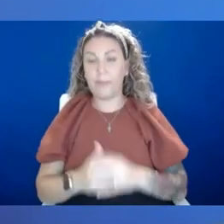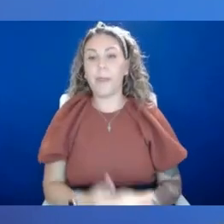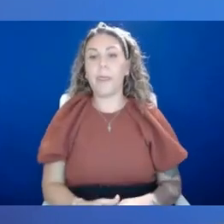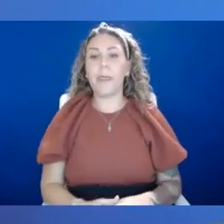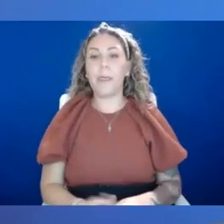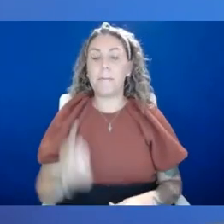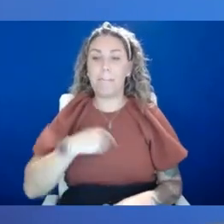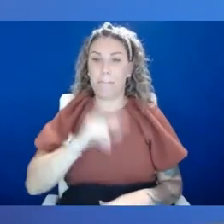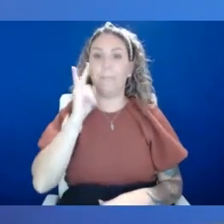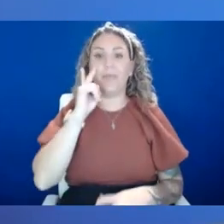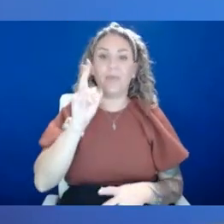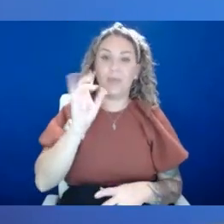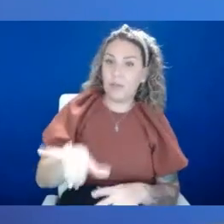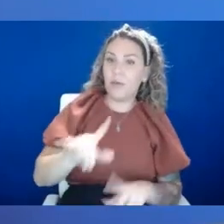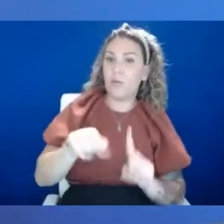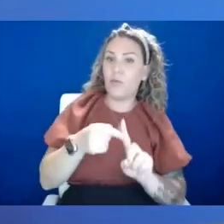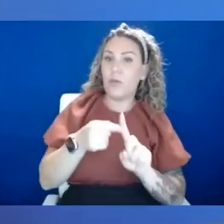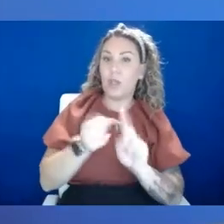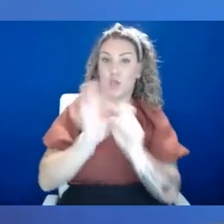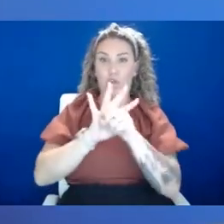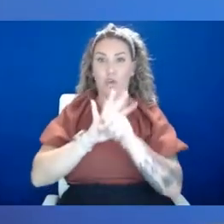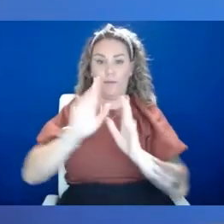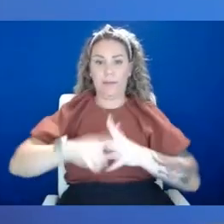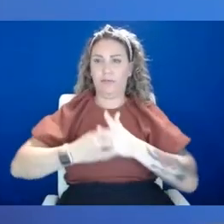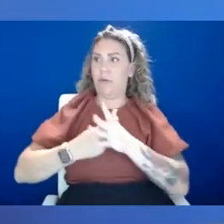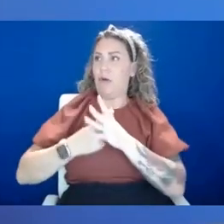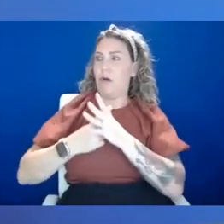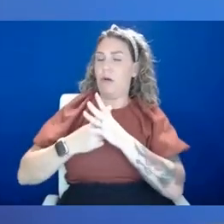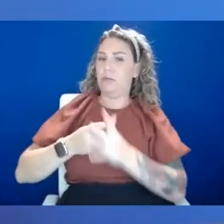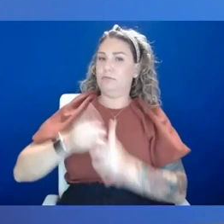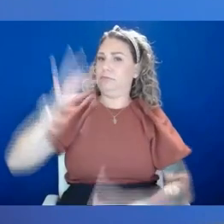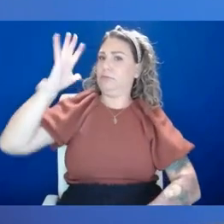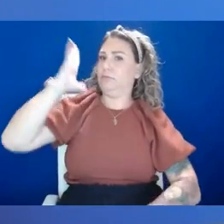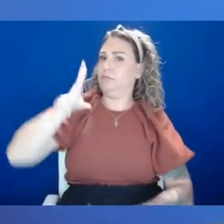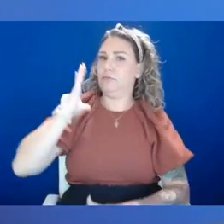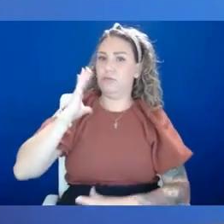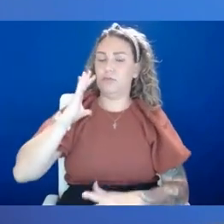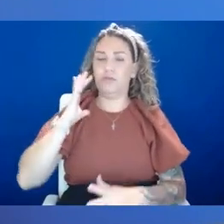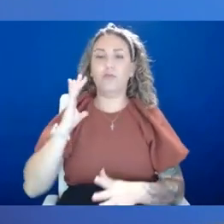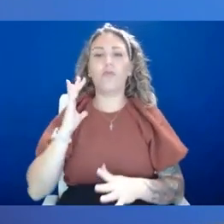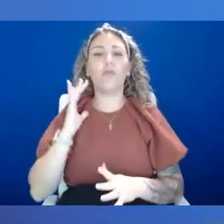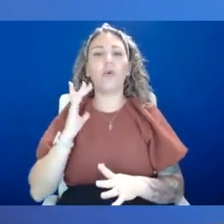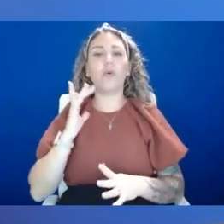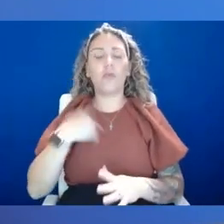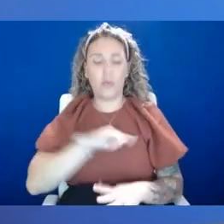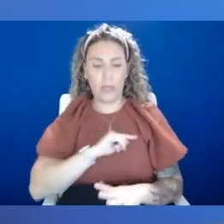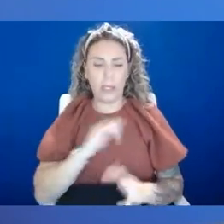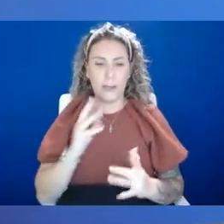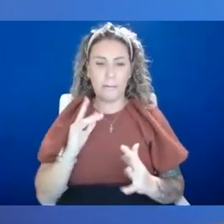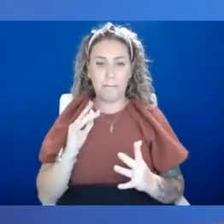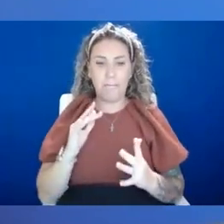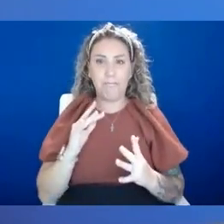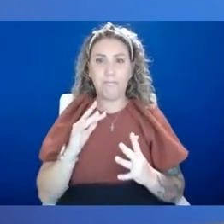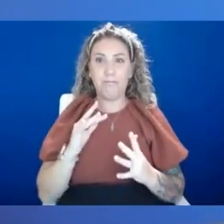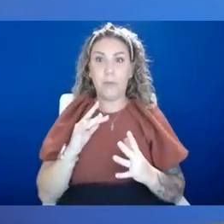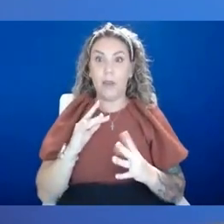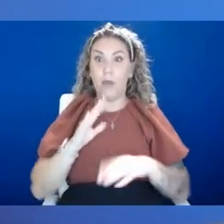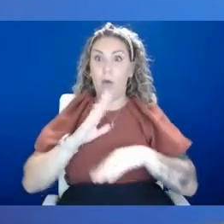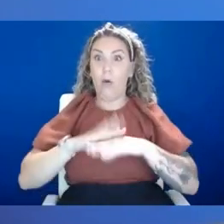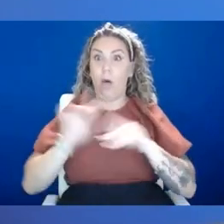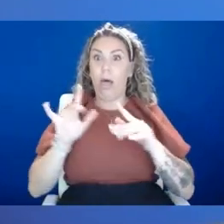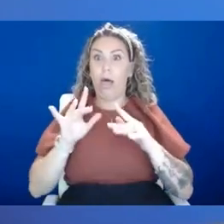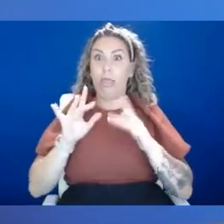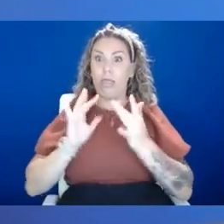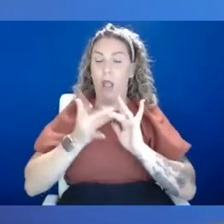that when, when the pandemic started, I saw that when, when we went to, um, virtual learning, the social anxiety